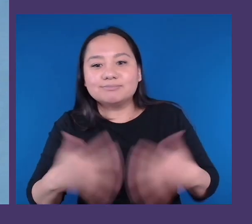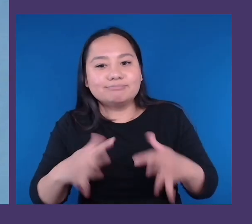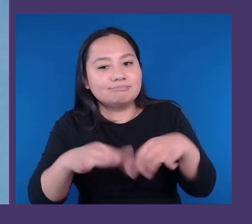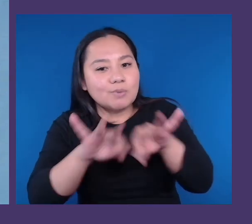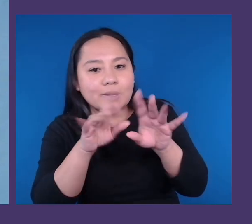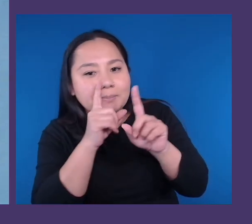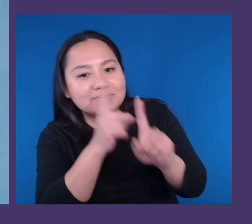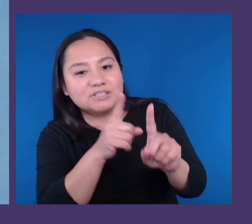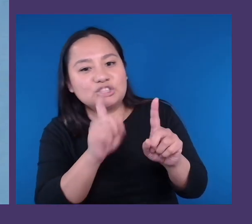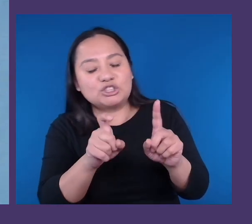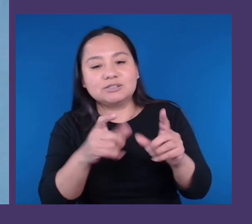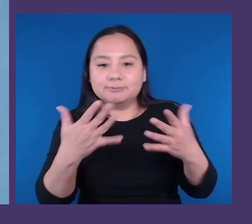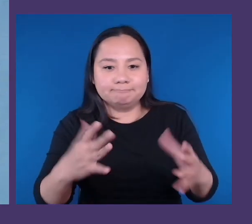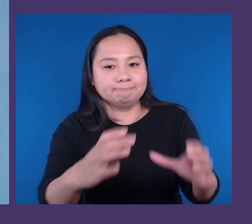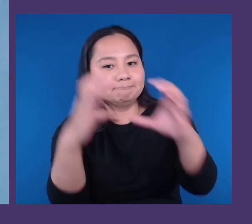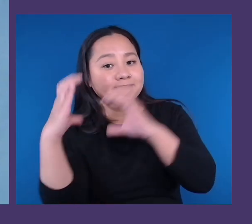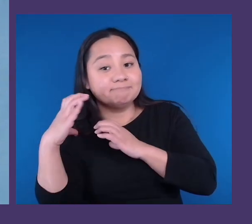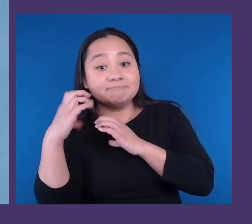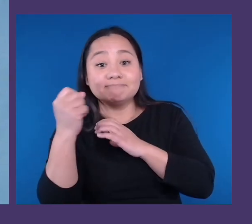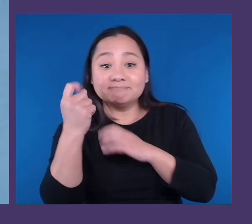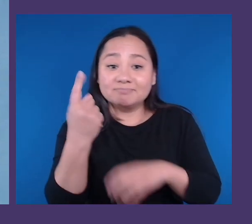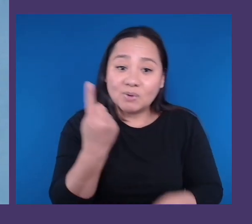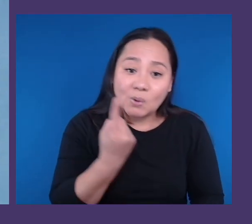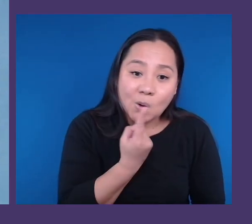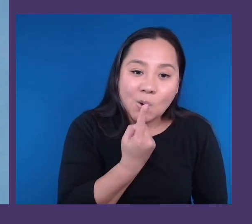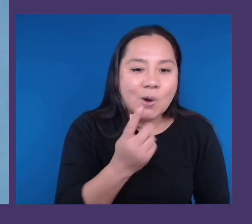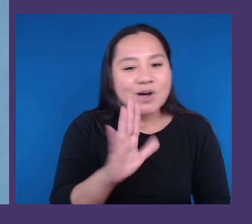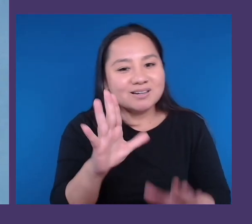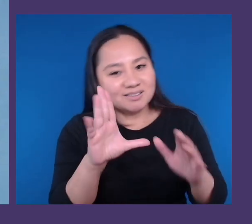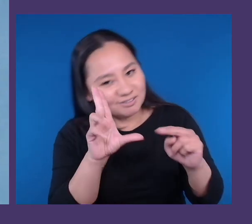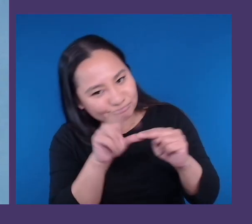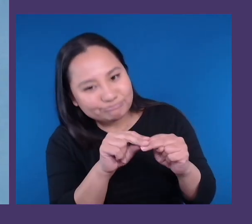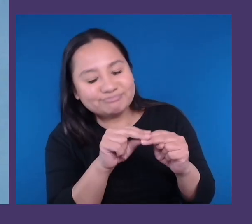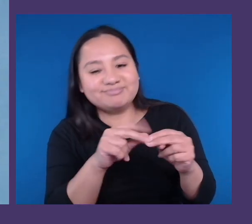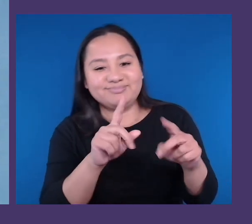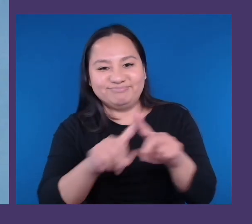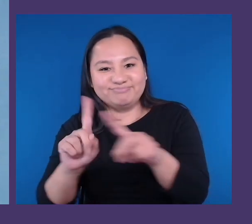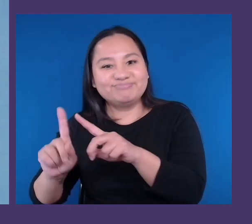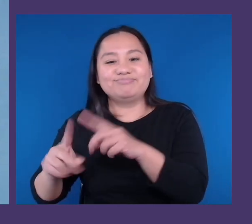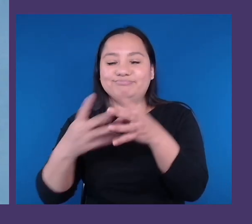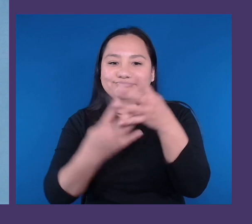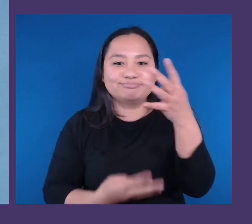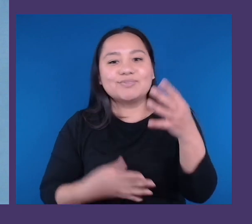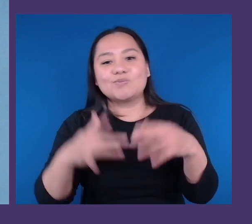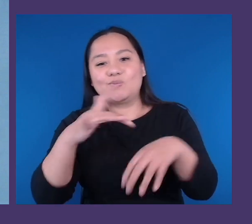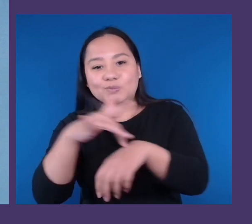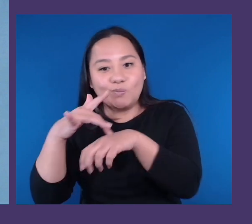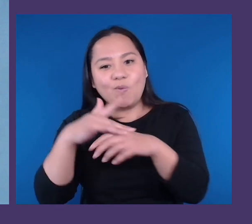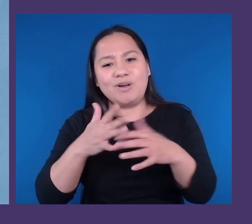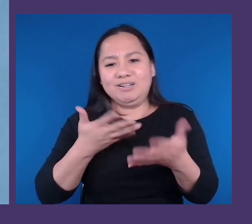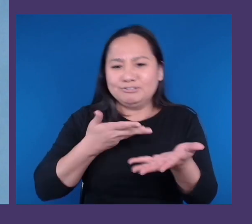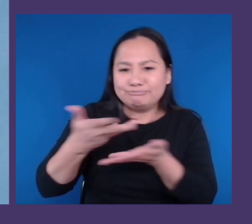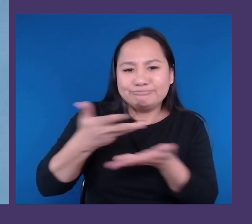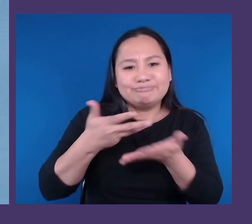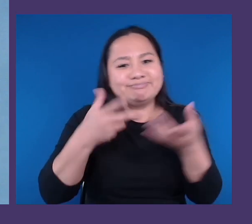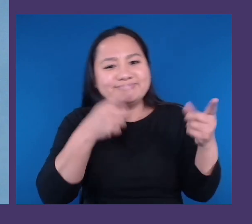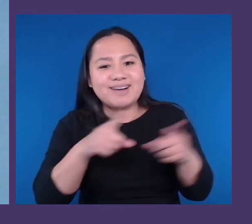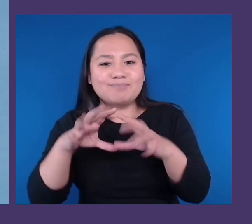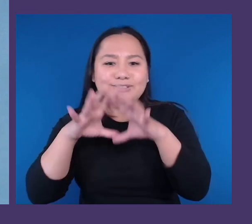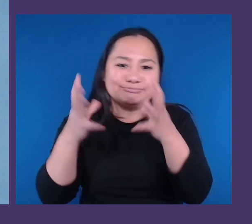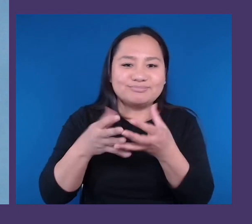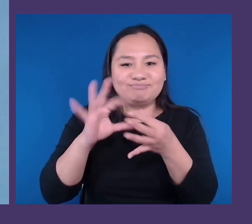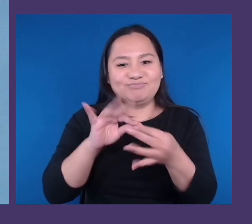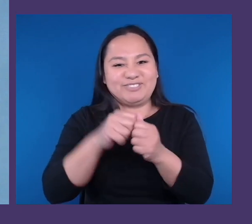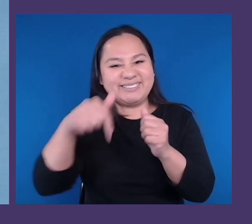into the countless resources and conversations happening around the globe on this topic. And to neurodivergent job seekers and professionals,